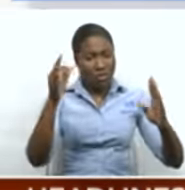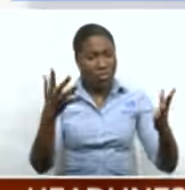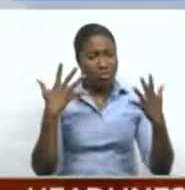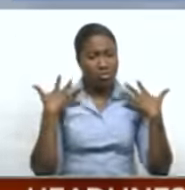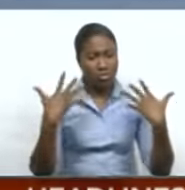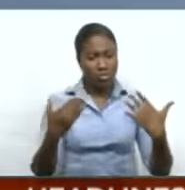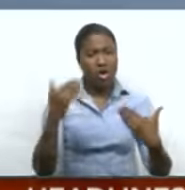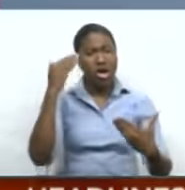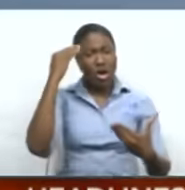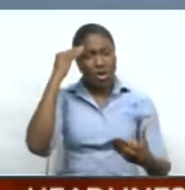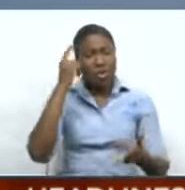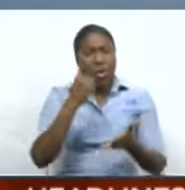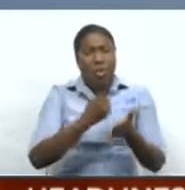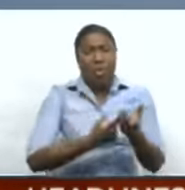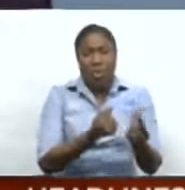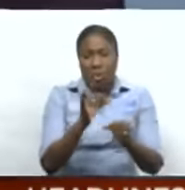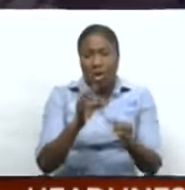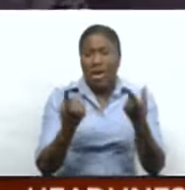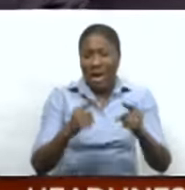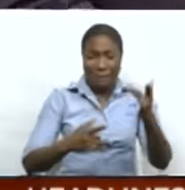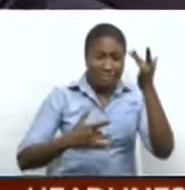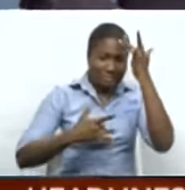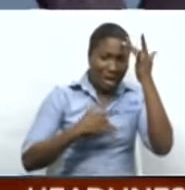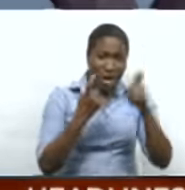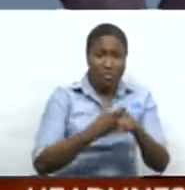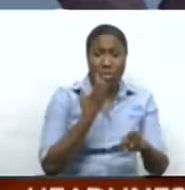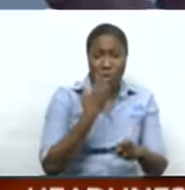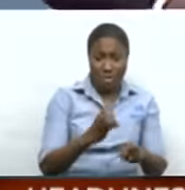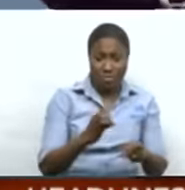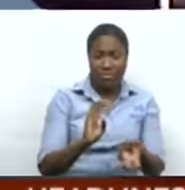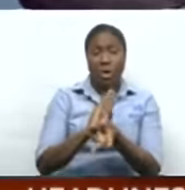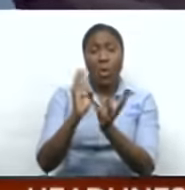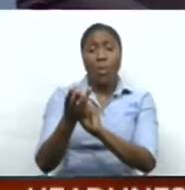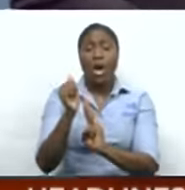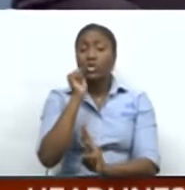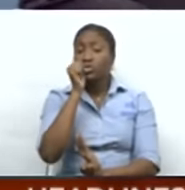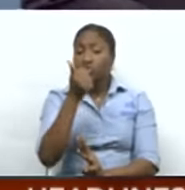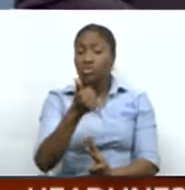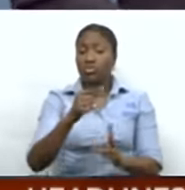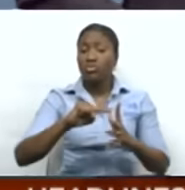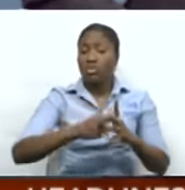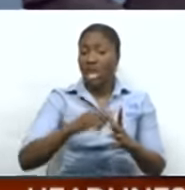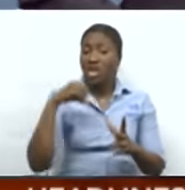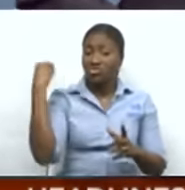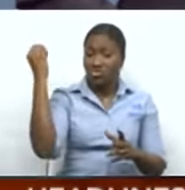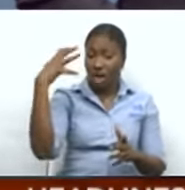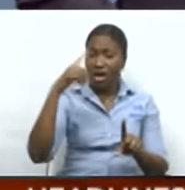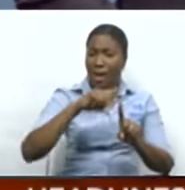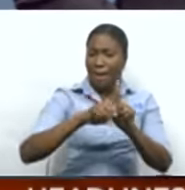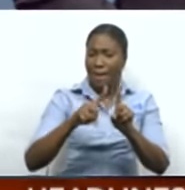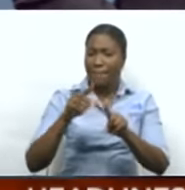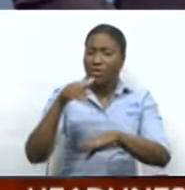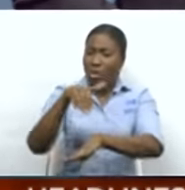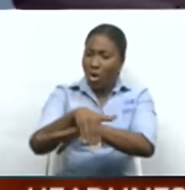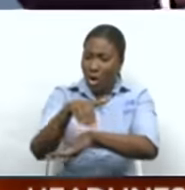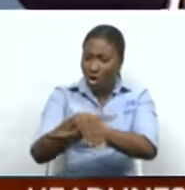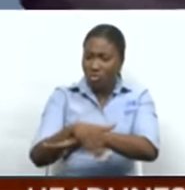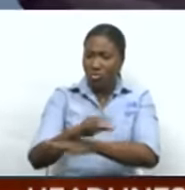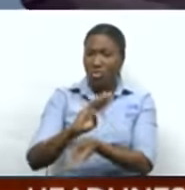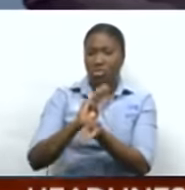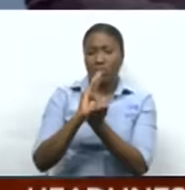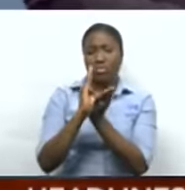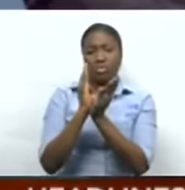and know the signs and symptoms of heat exhaustion. looking at the forecast for us tomorrow, starting off sunny but by the late morning through the afternoon.